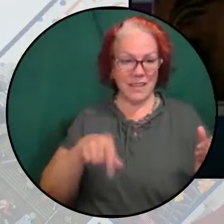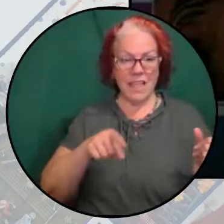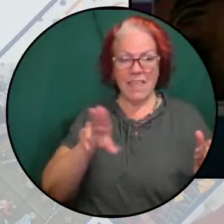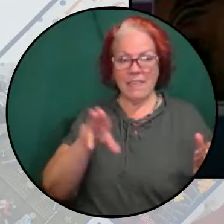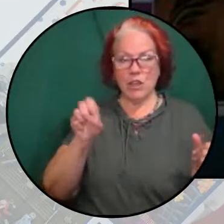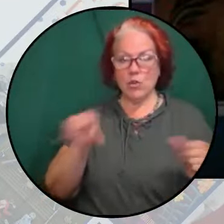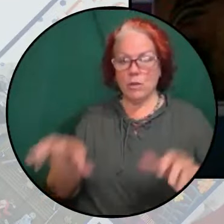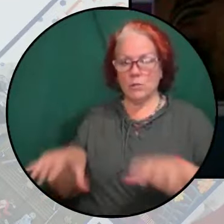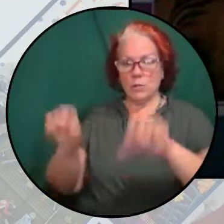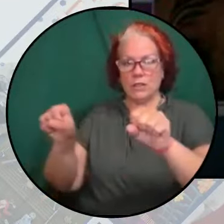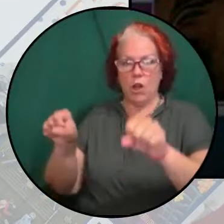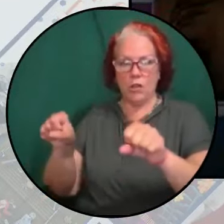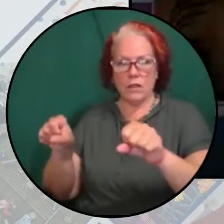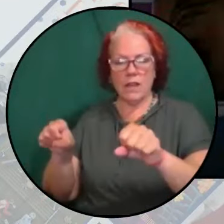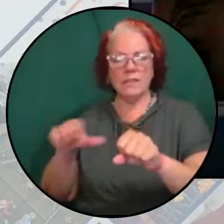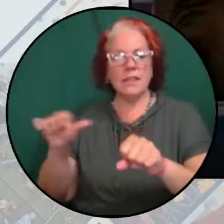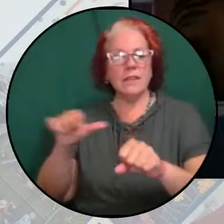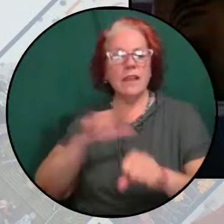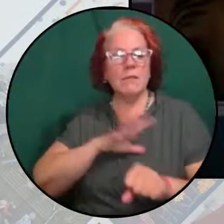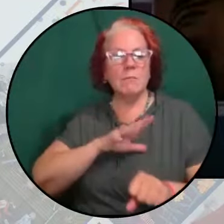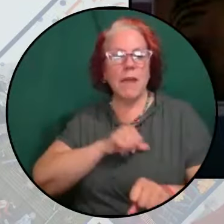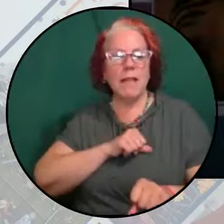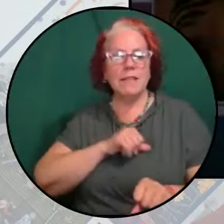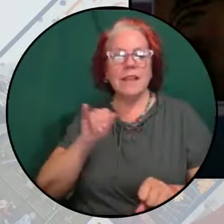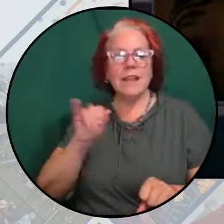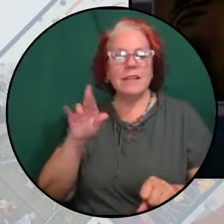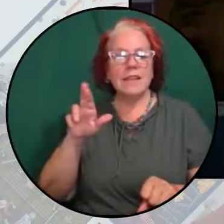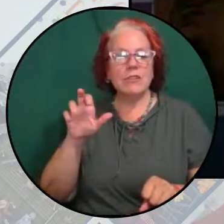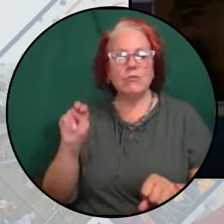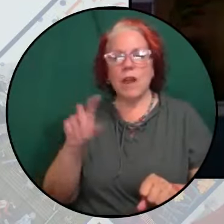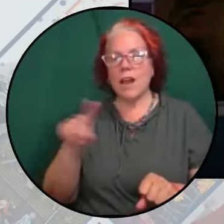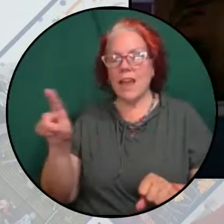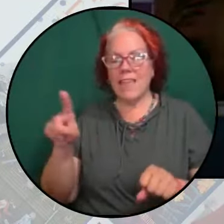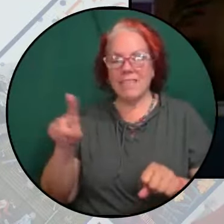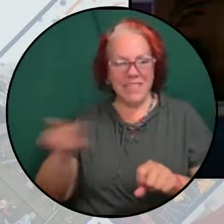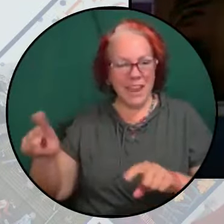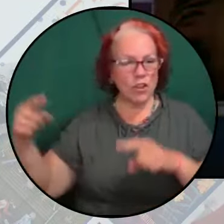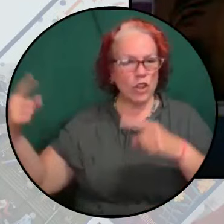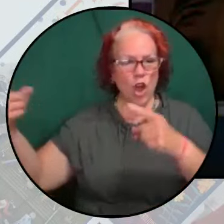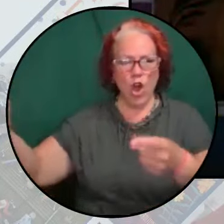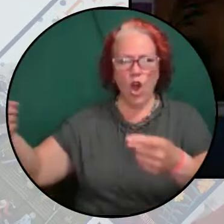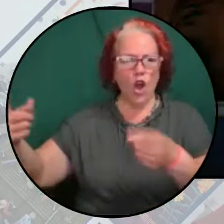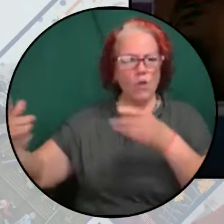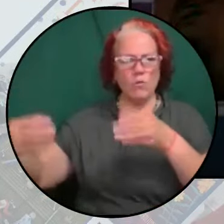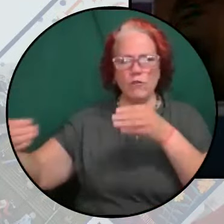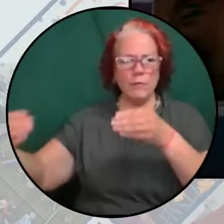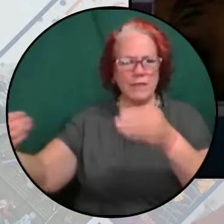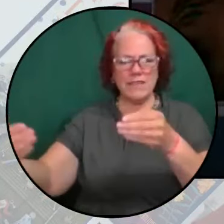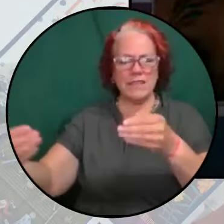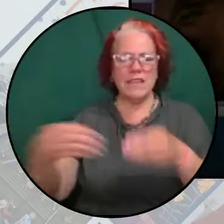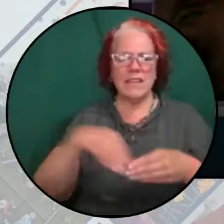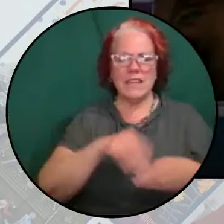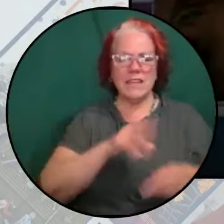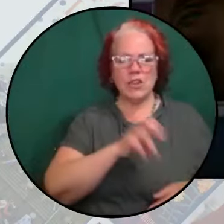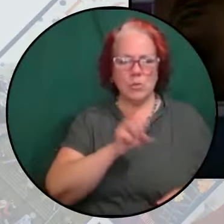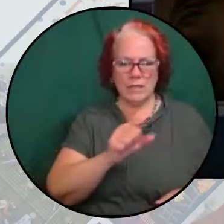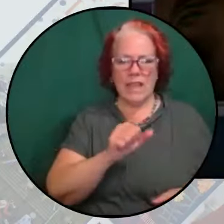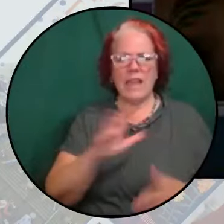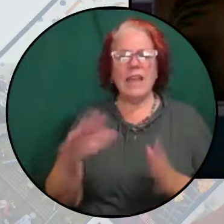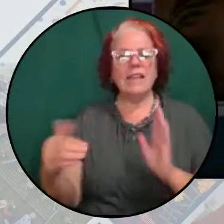like Palestine and Iraq, and their long movement histories in the United States at the center,